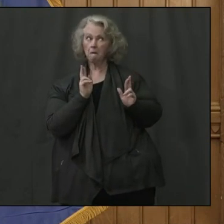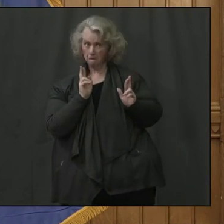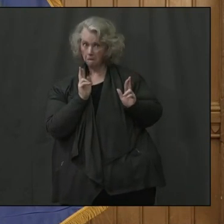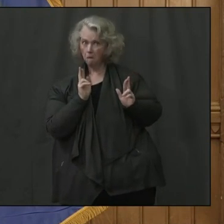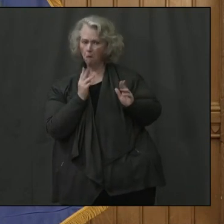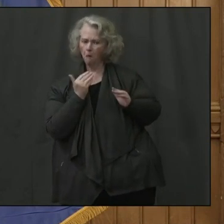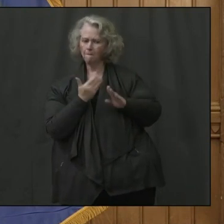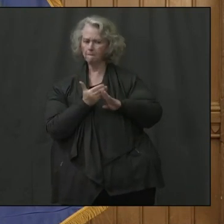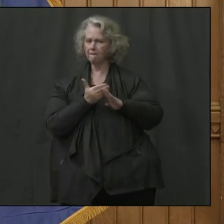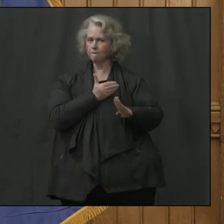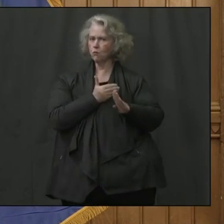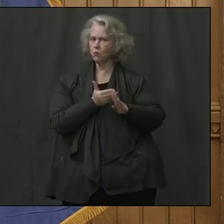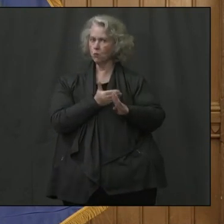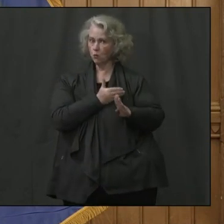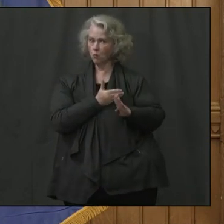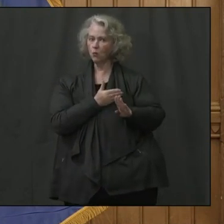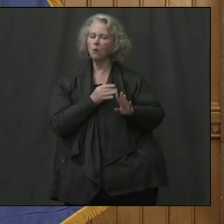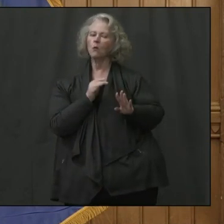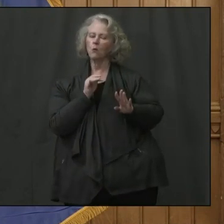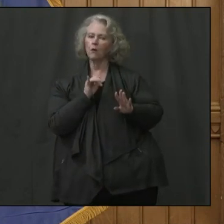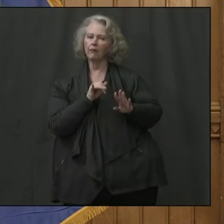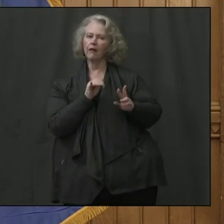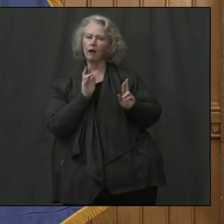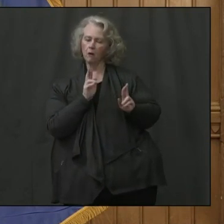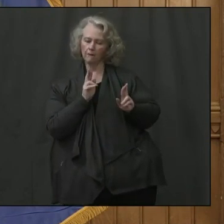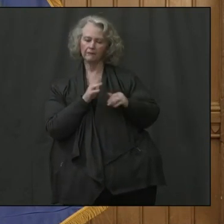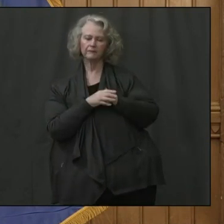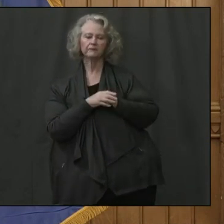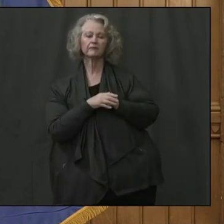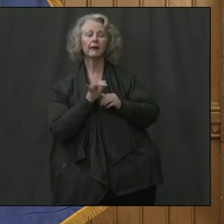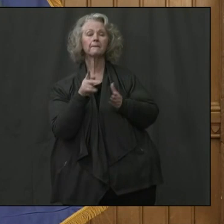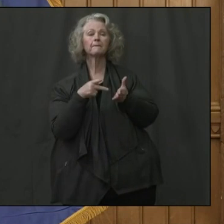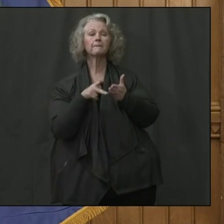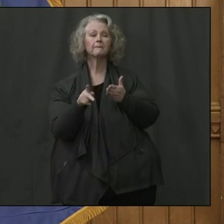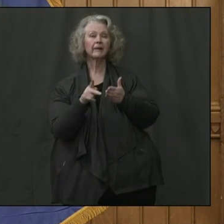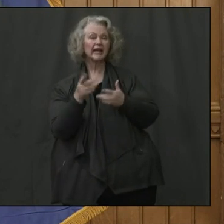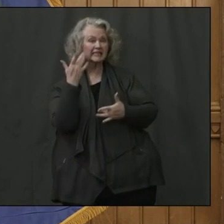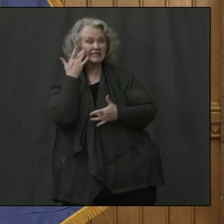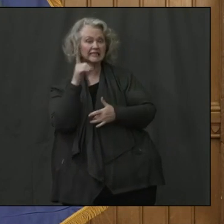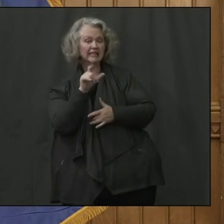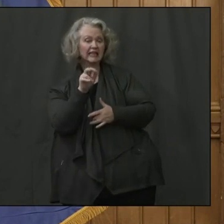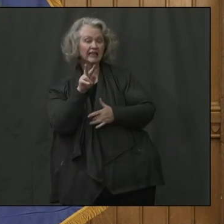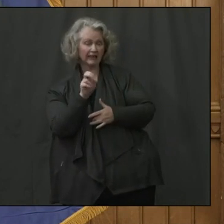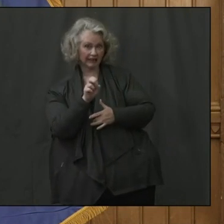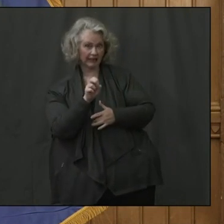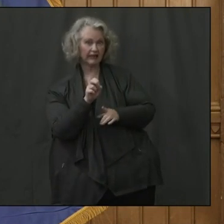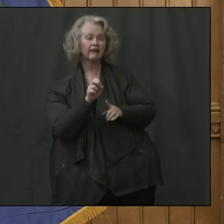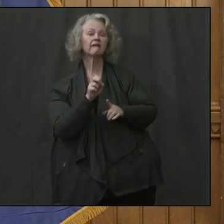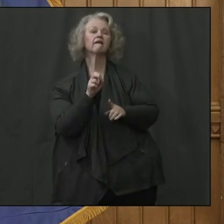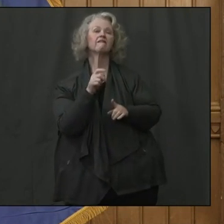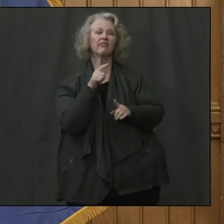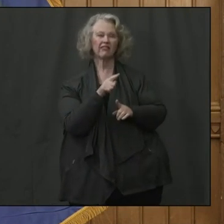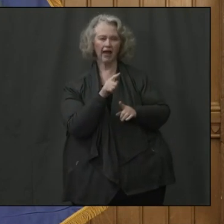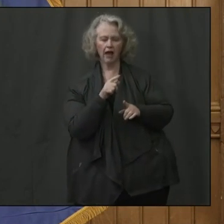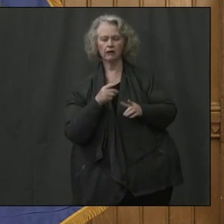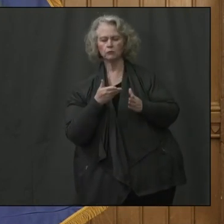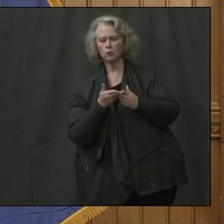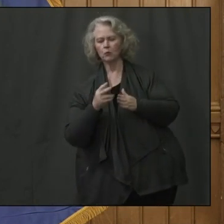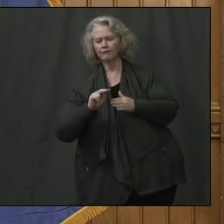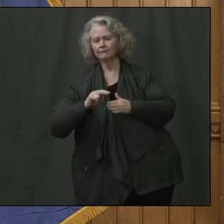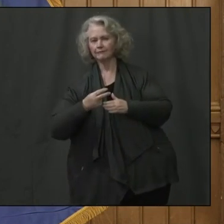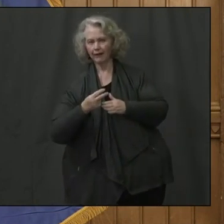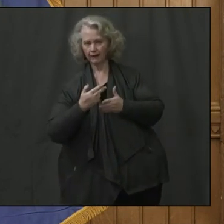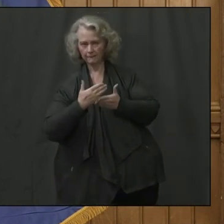out sooner. It's a lot easier to do. The paid sick leave, you know about that from the second supplemental. And